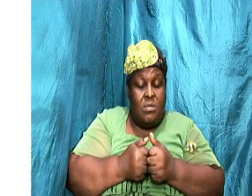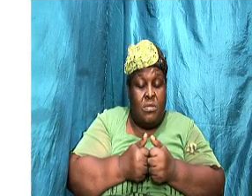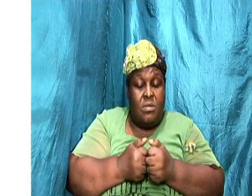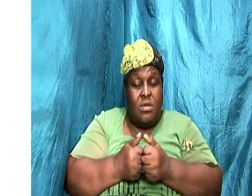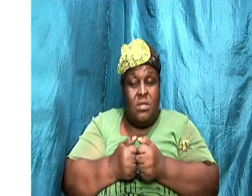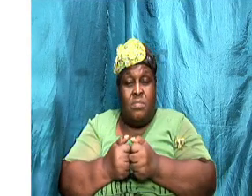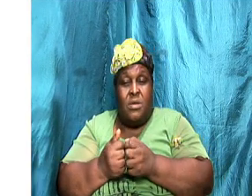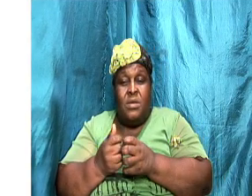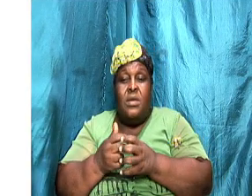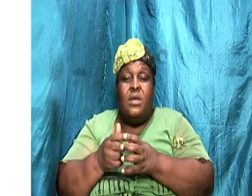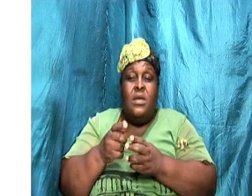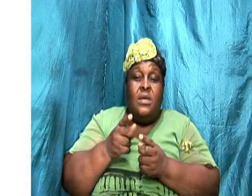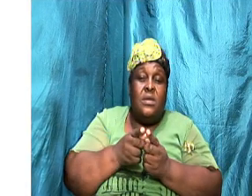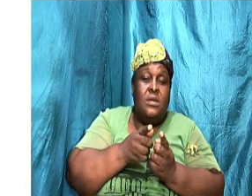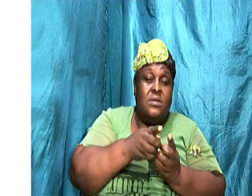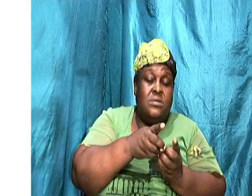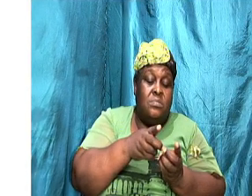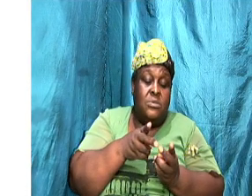intimacy